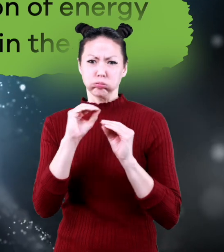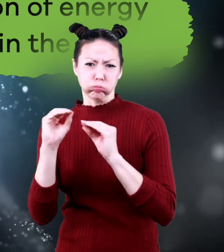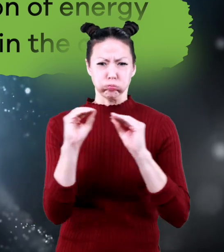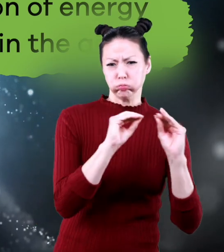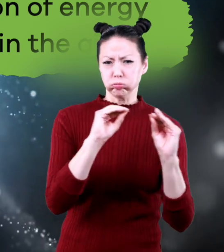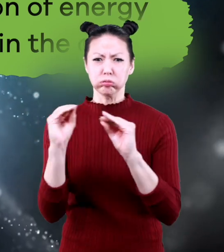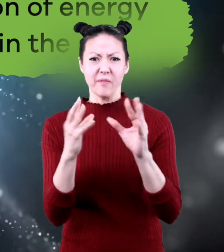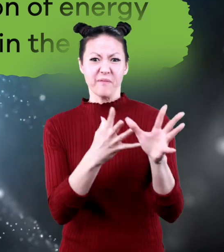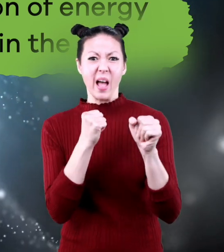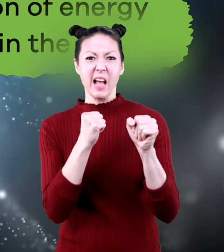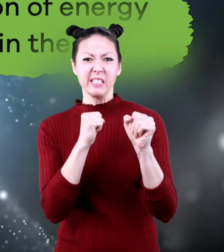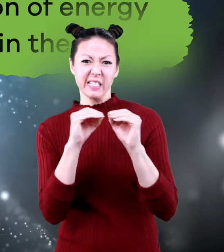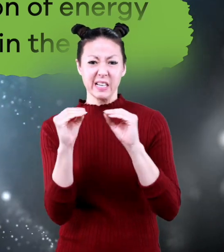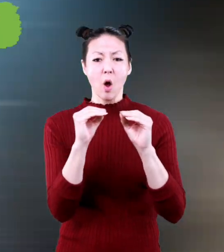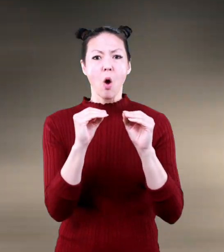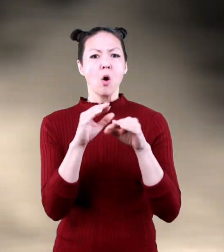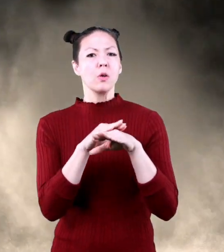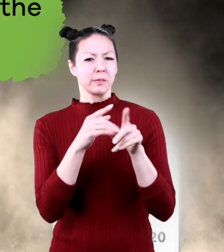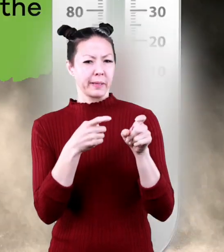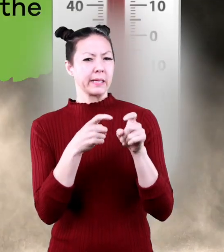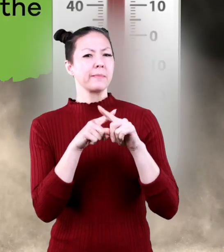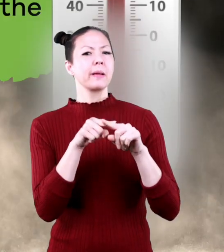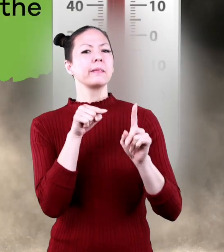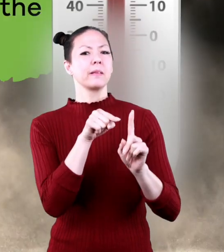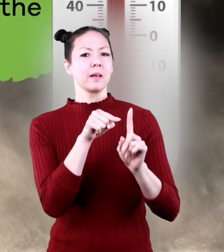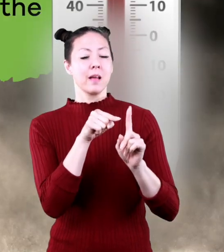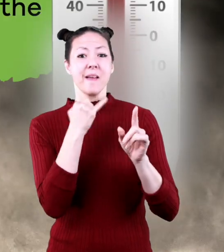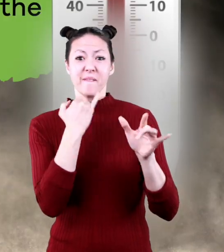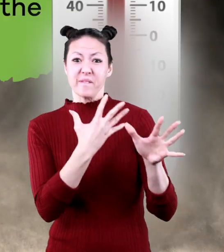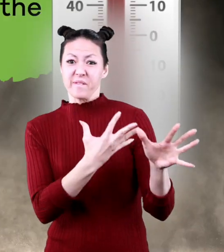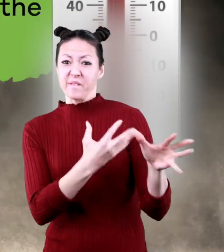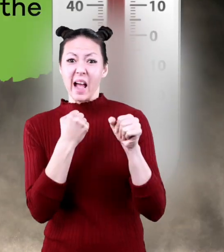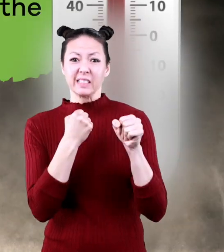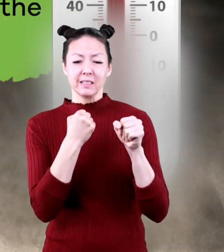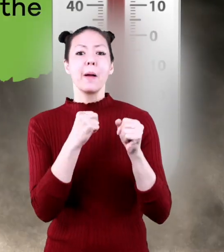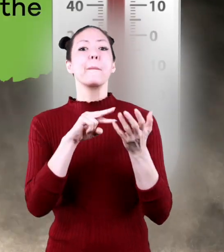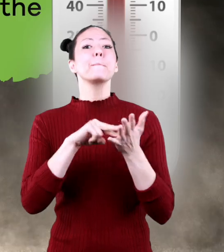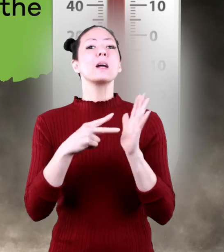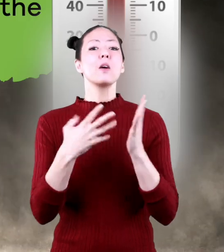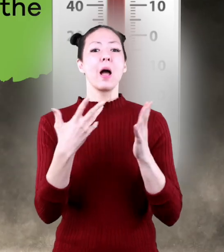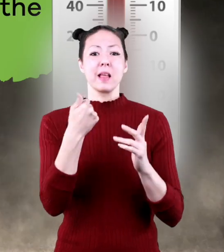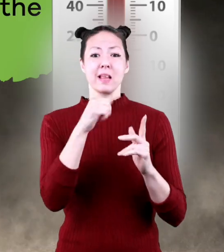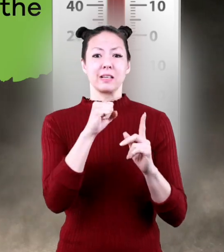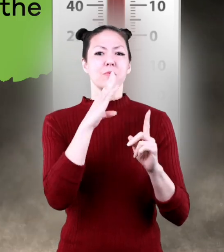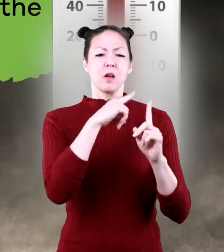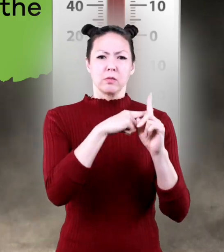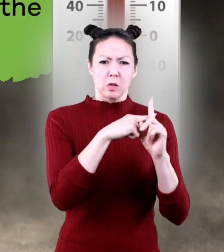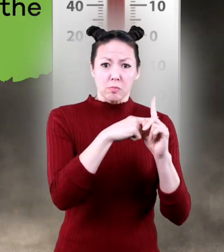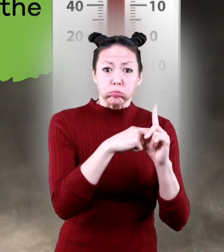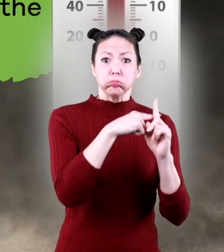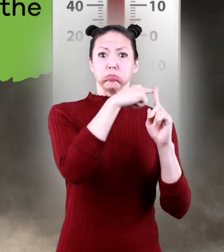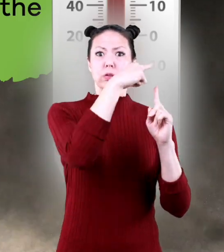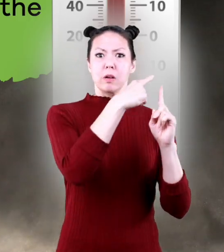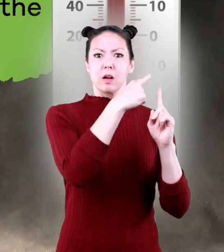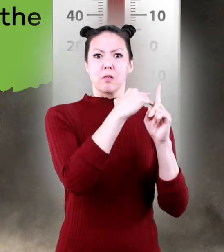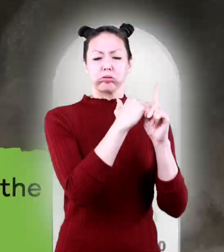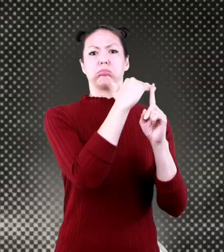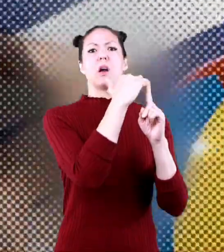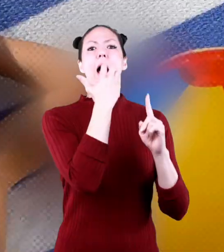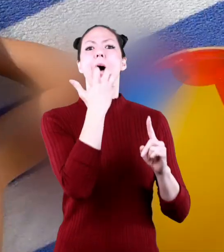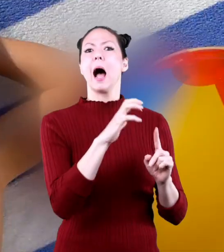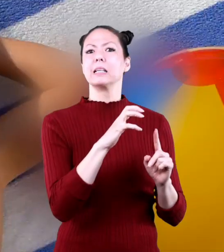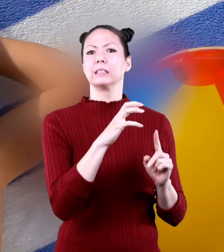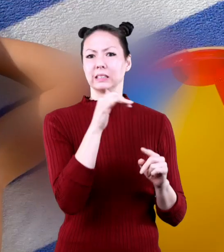molecules in the air. If the gas molecules are moving faster, the temperature will get higher,